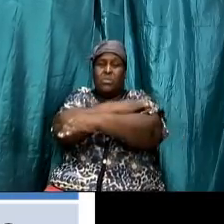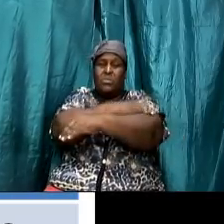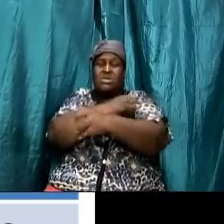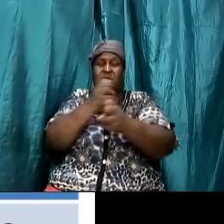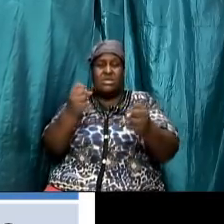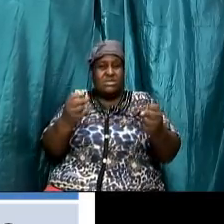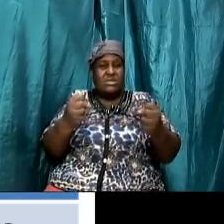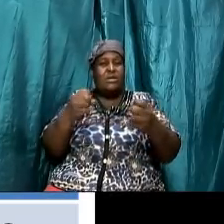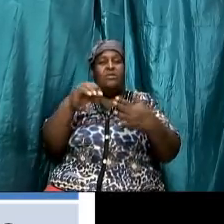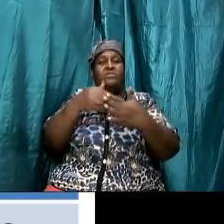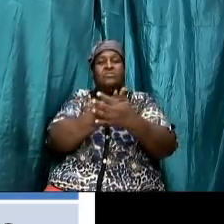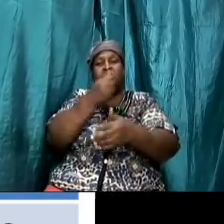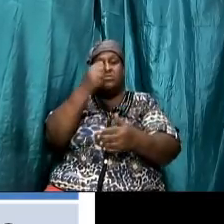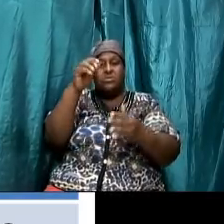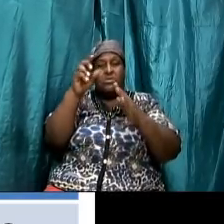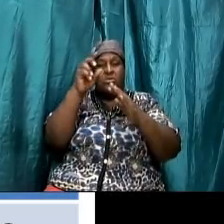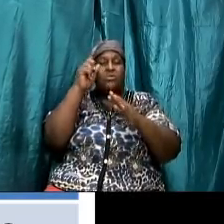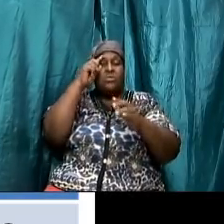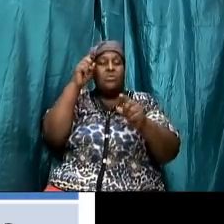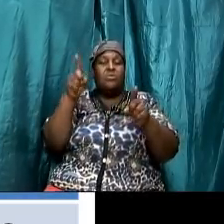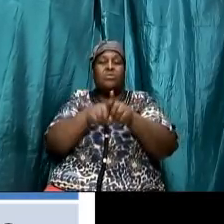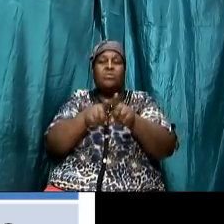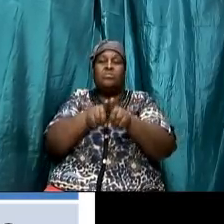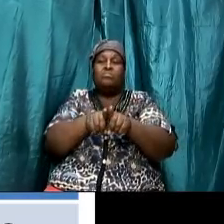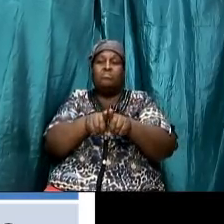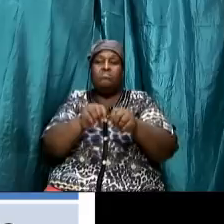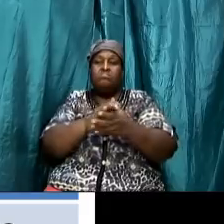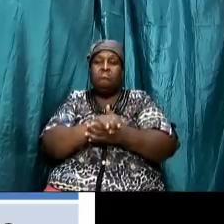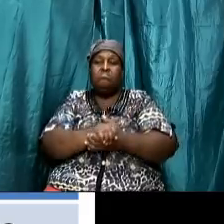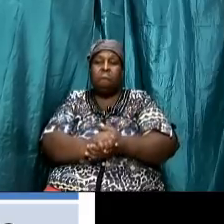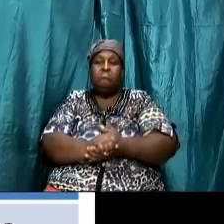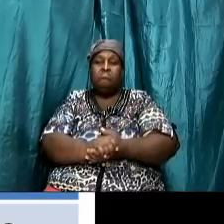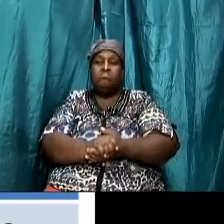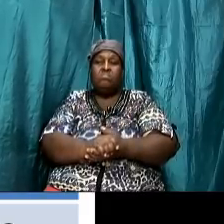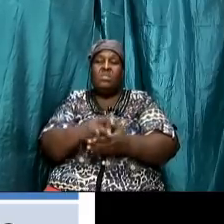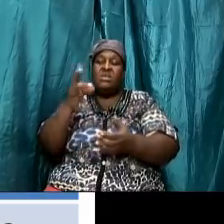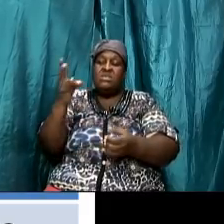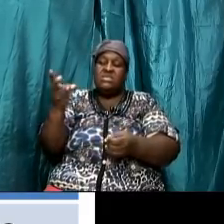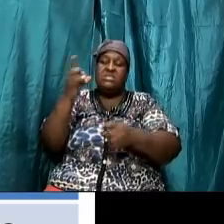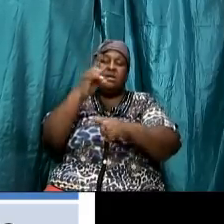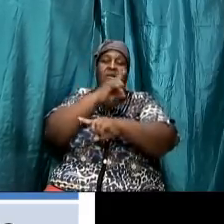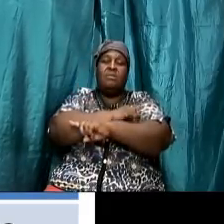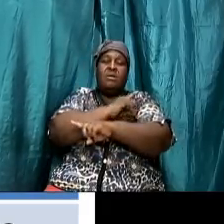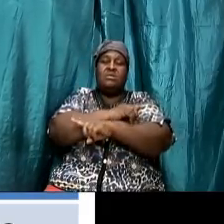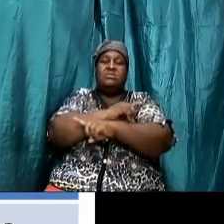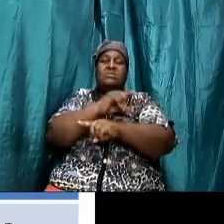last contrast is that the sabbat was external